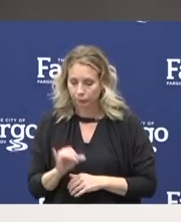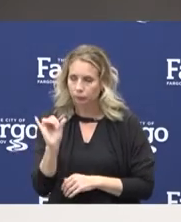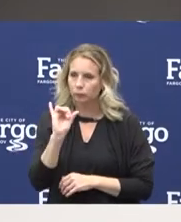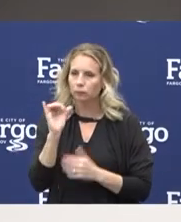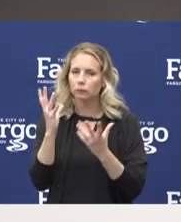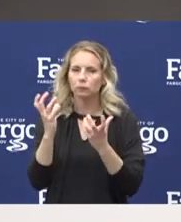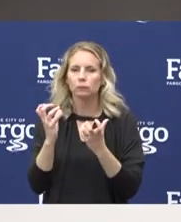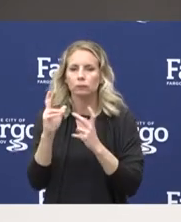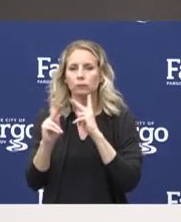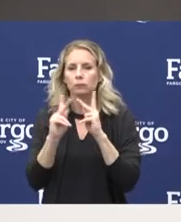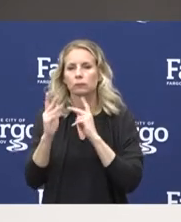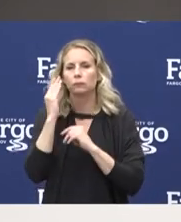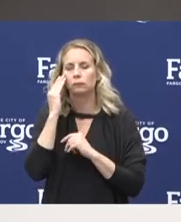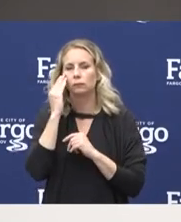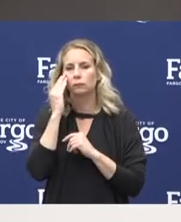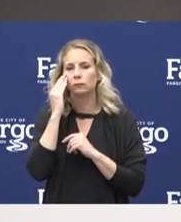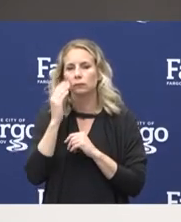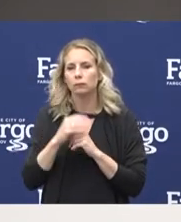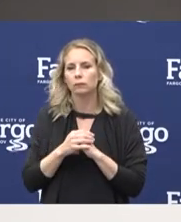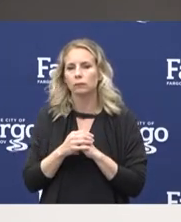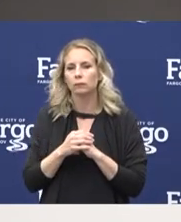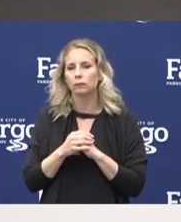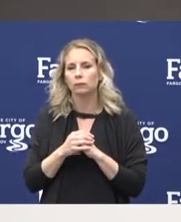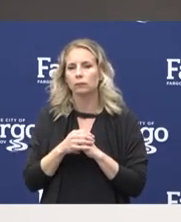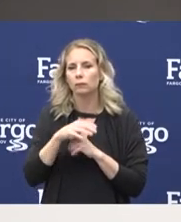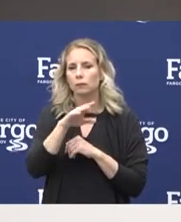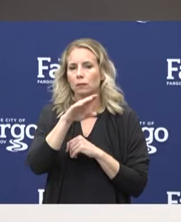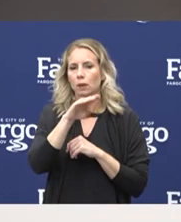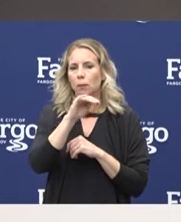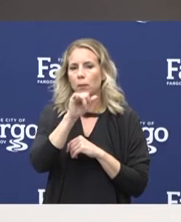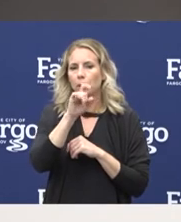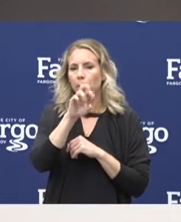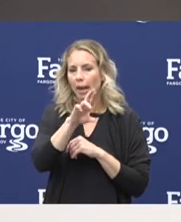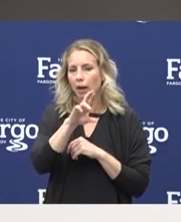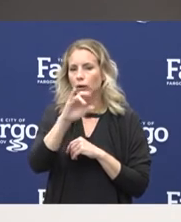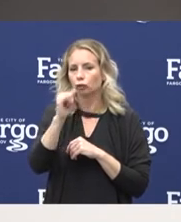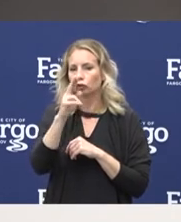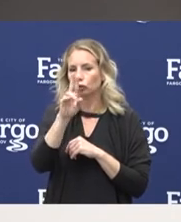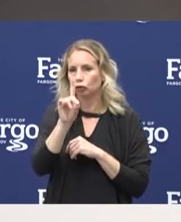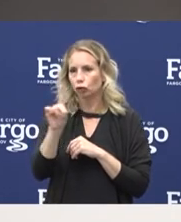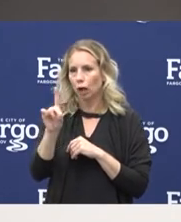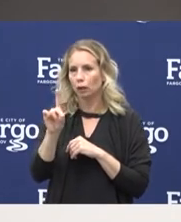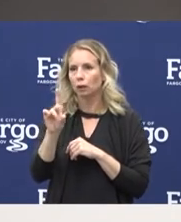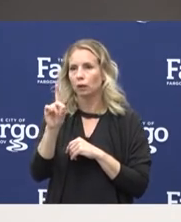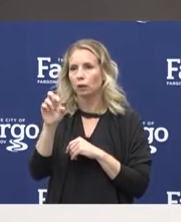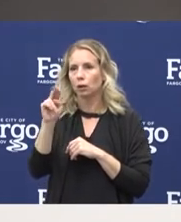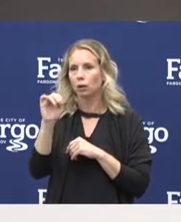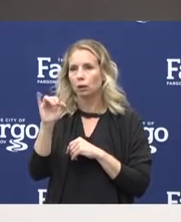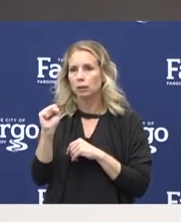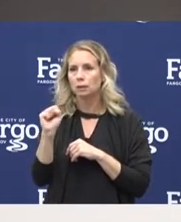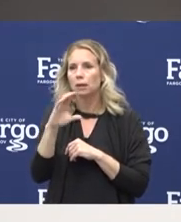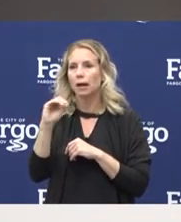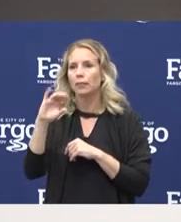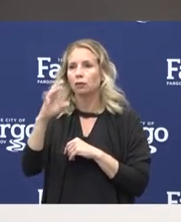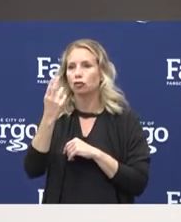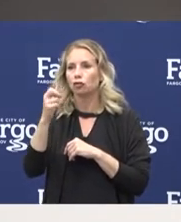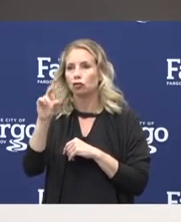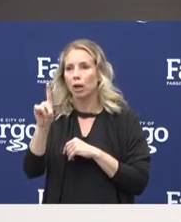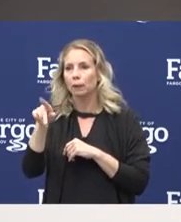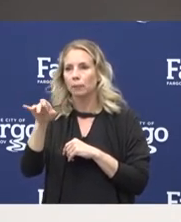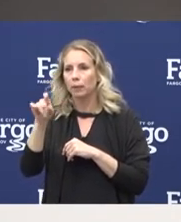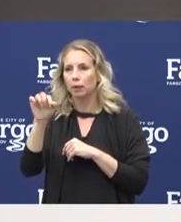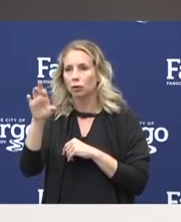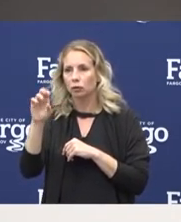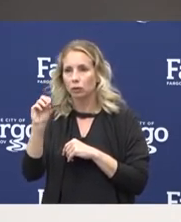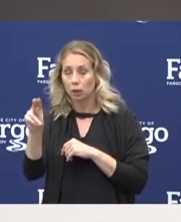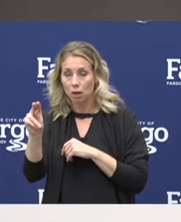have Mayor Bernie Dardis, Mayor Jonathan Judd on this sequence. And you can see Chad Peterson in the picture.